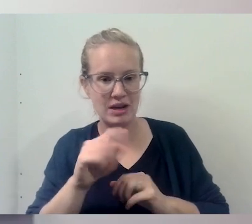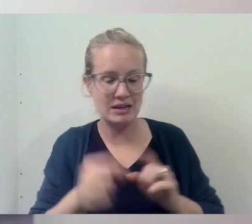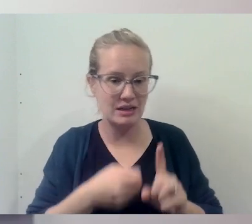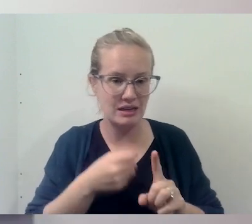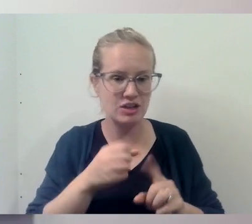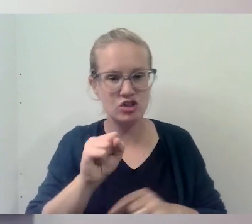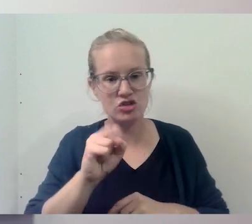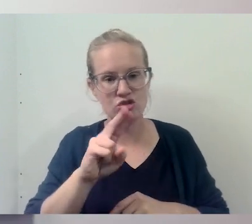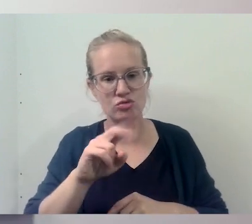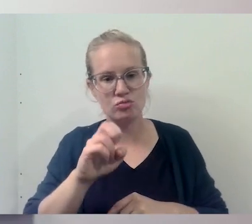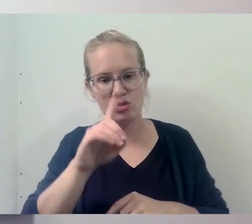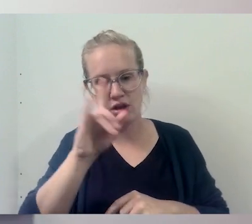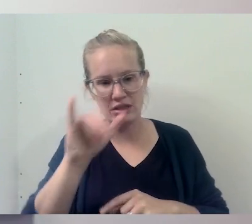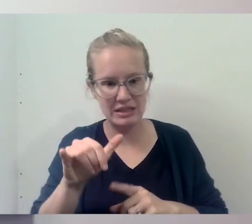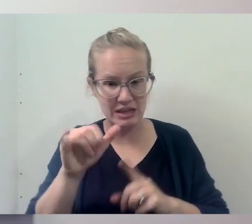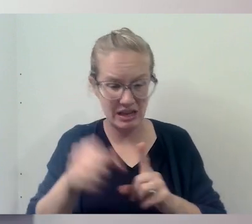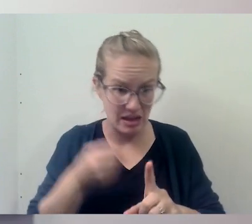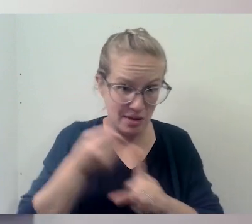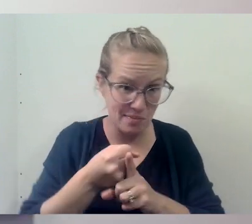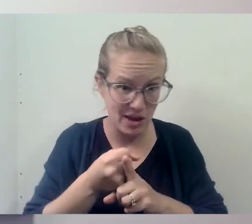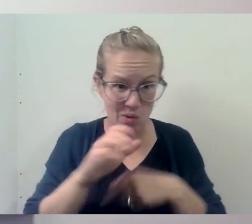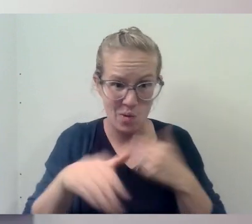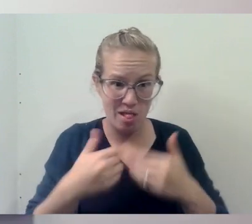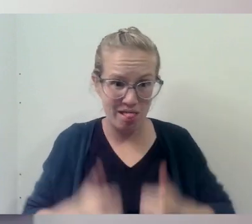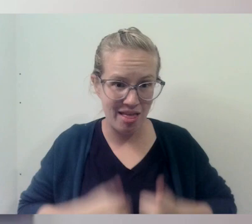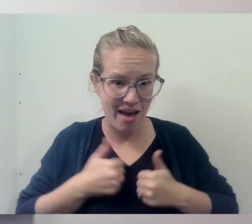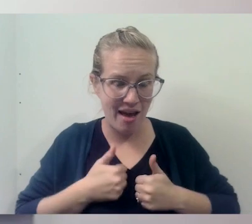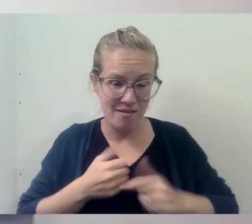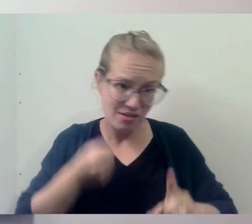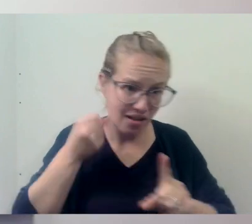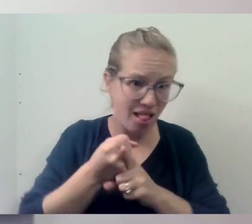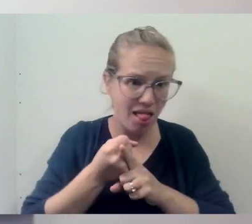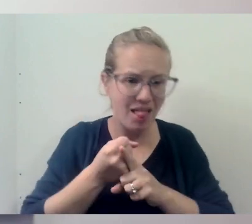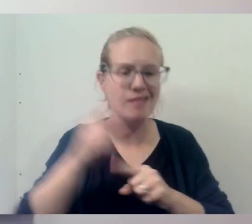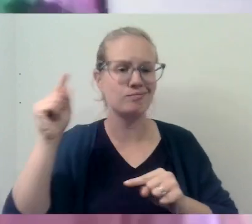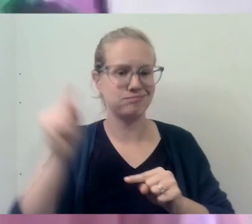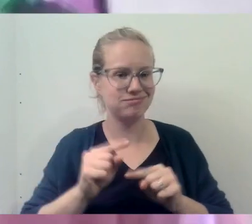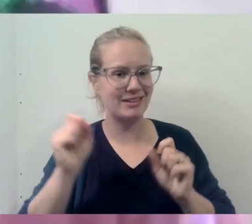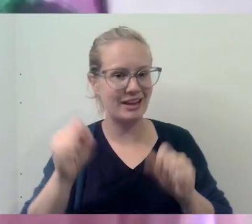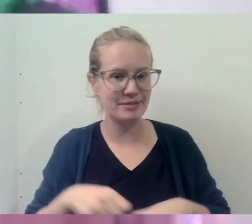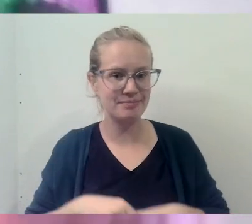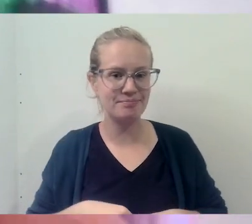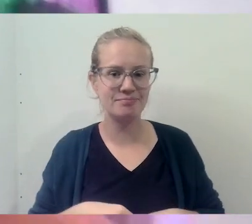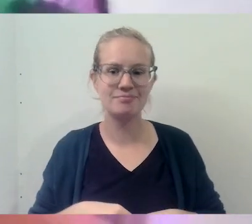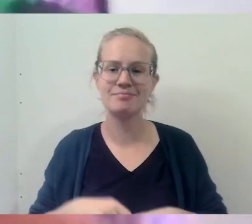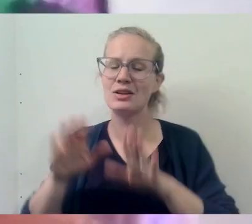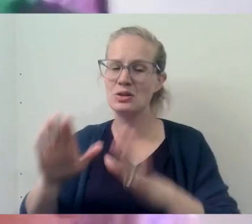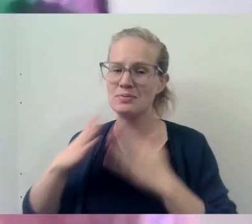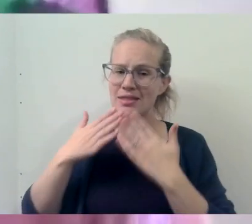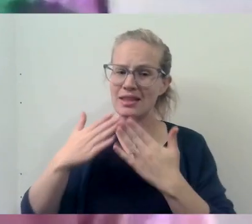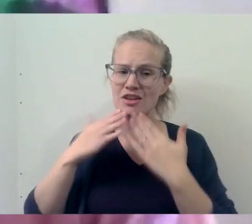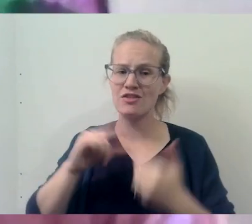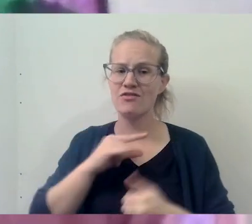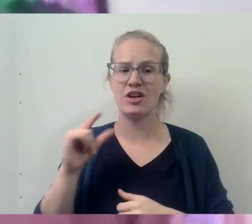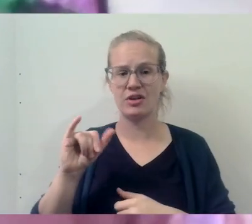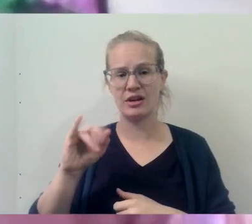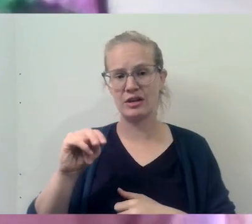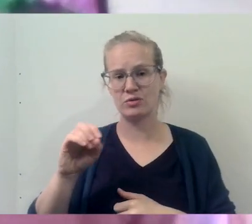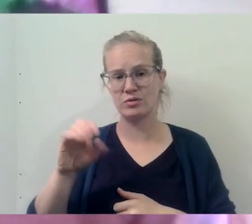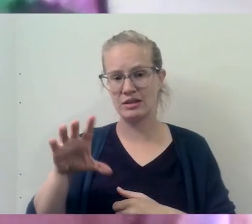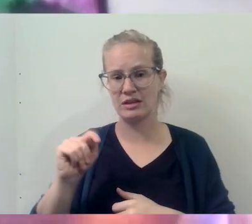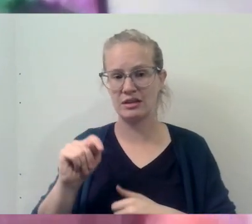scrupulosity on their whole life on their mental life. Excellent. Thank you, Father Innocent. so,